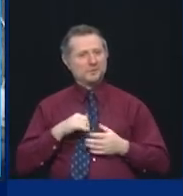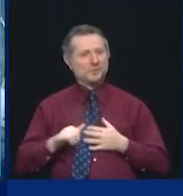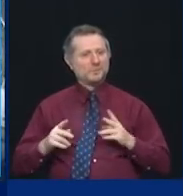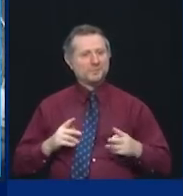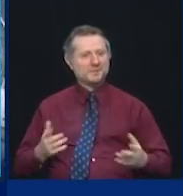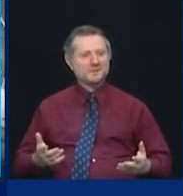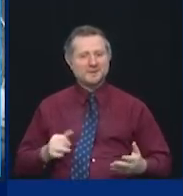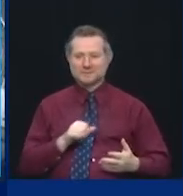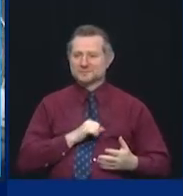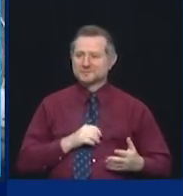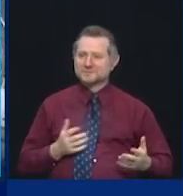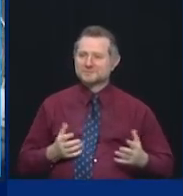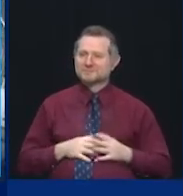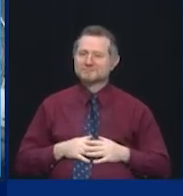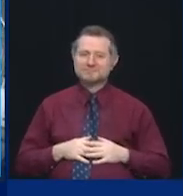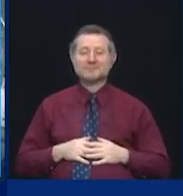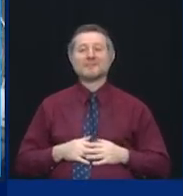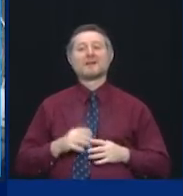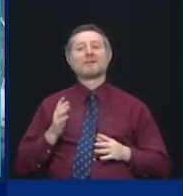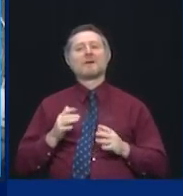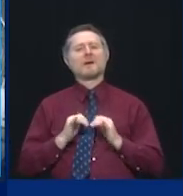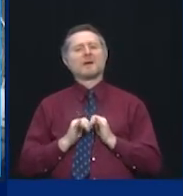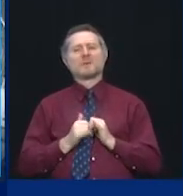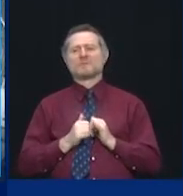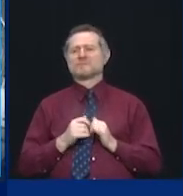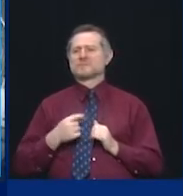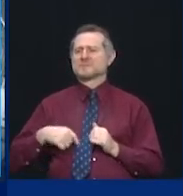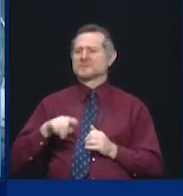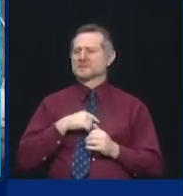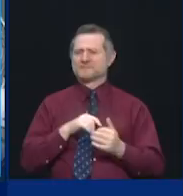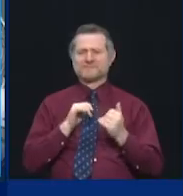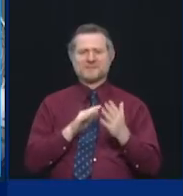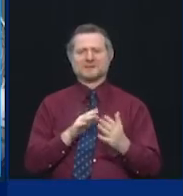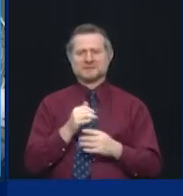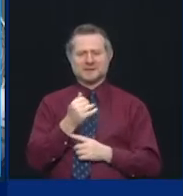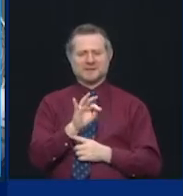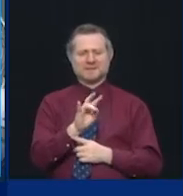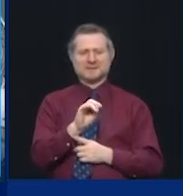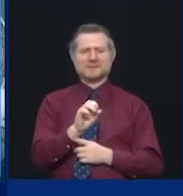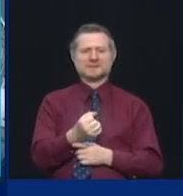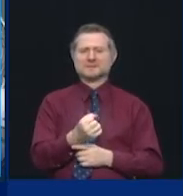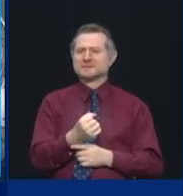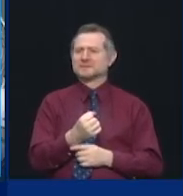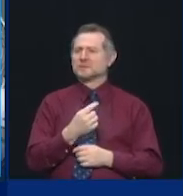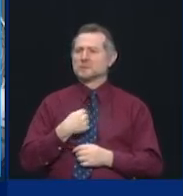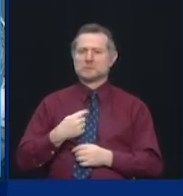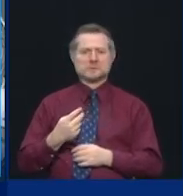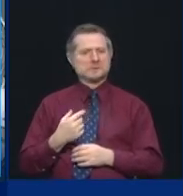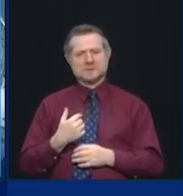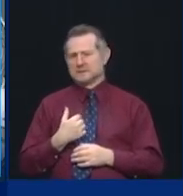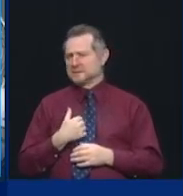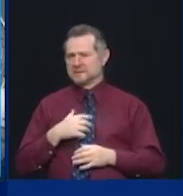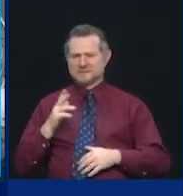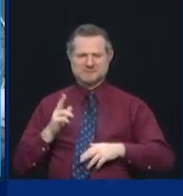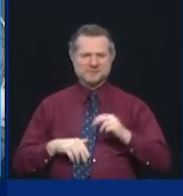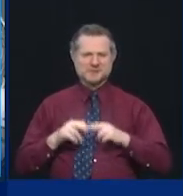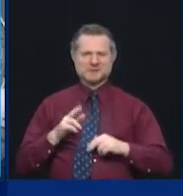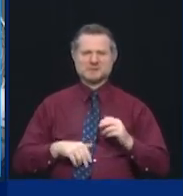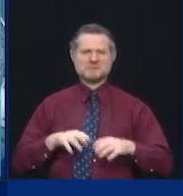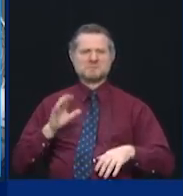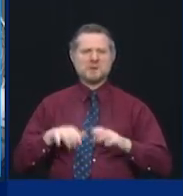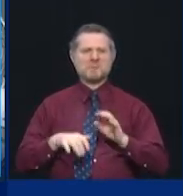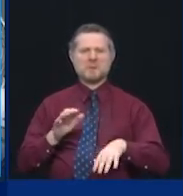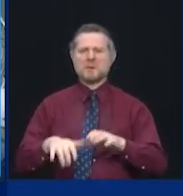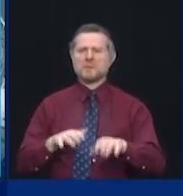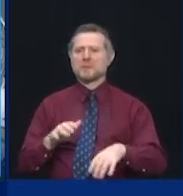did we get our build? How did we handle the 1970s? We built our way out of the 1970s. We built Battery